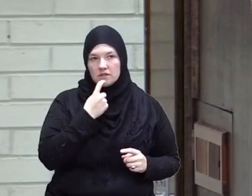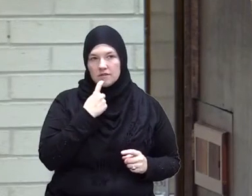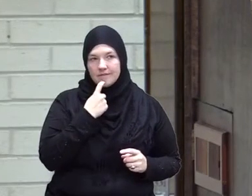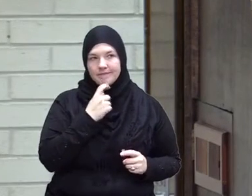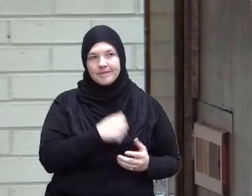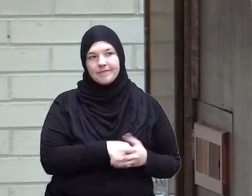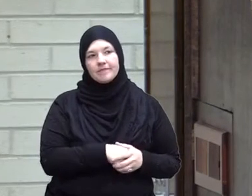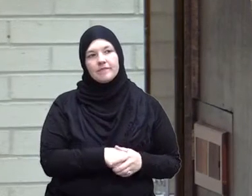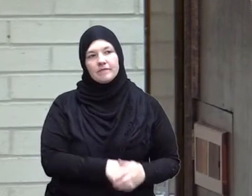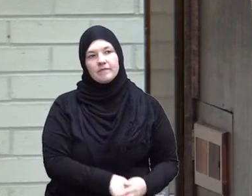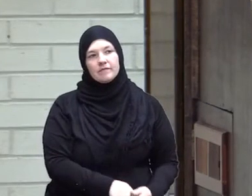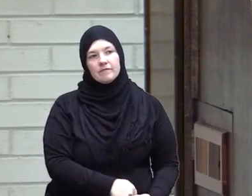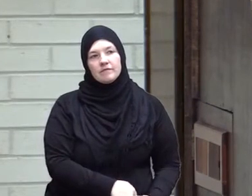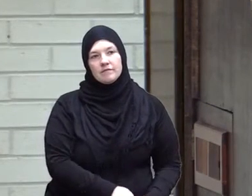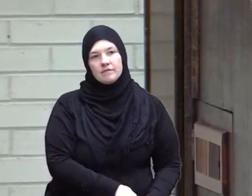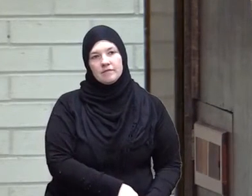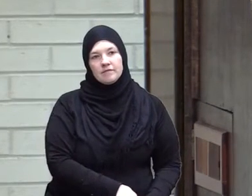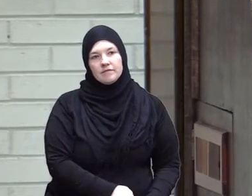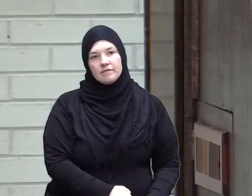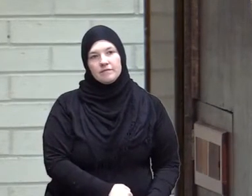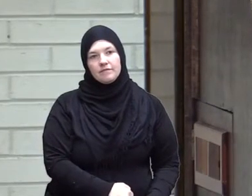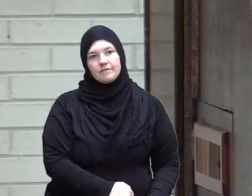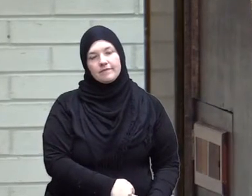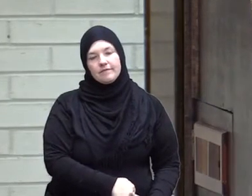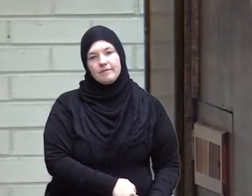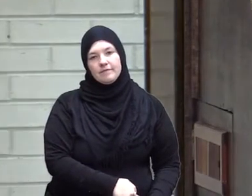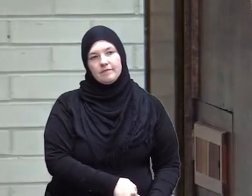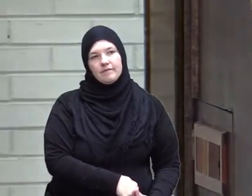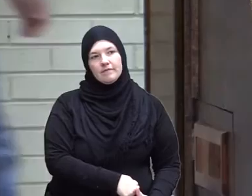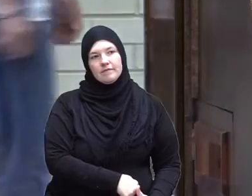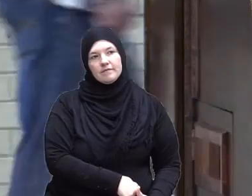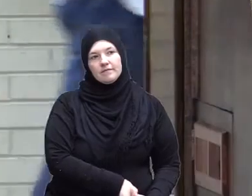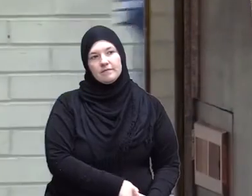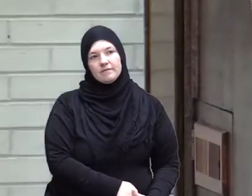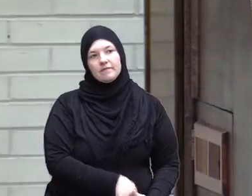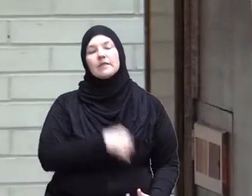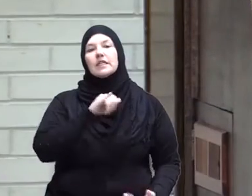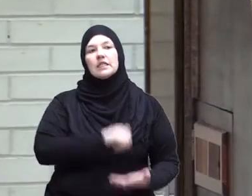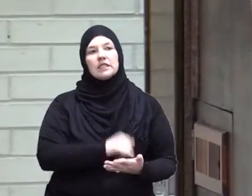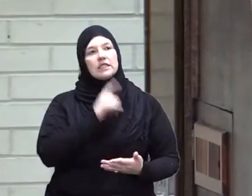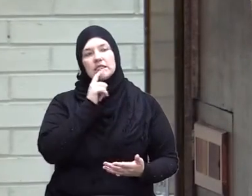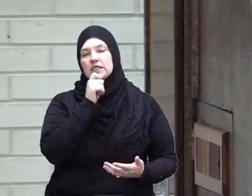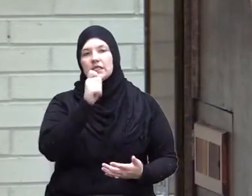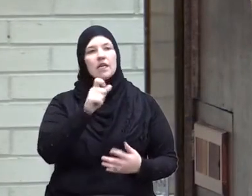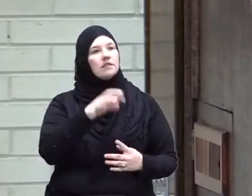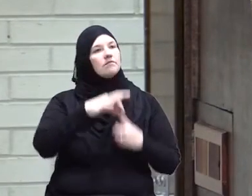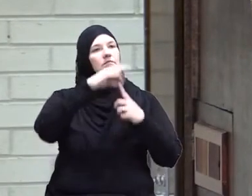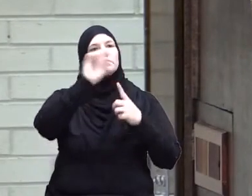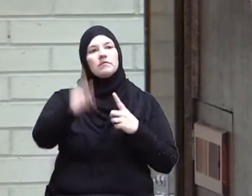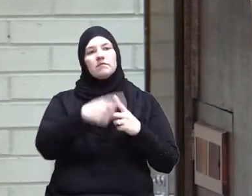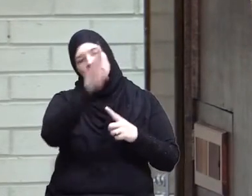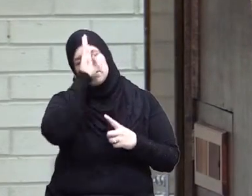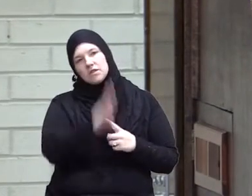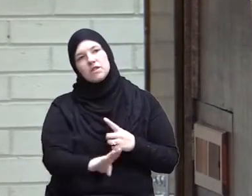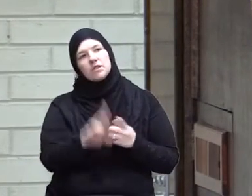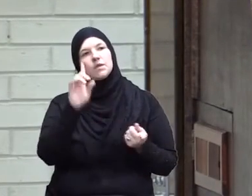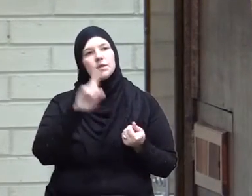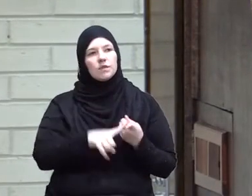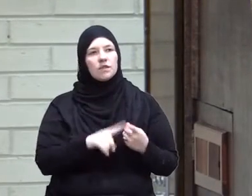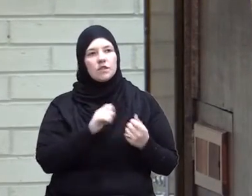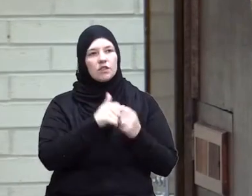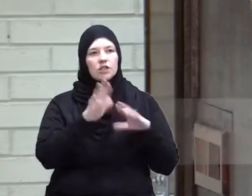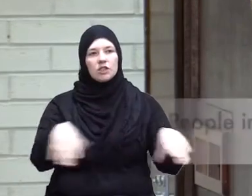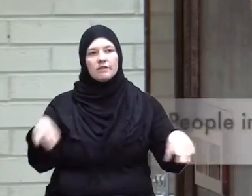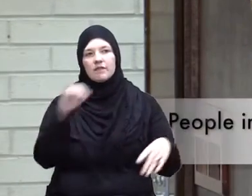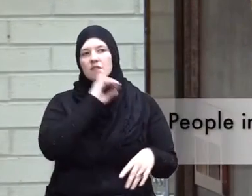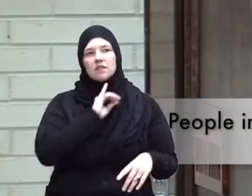tashtaru bi ayati thamanan qaleela this is not exclusively directed at the children